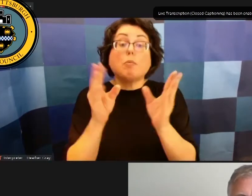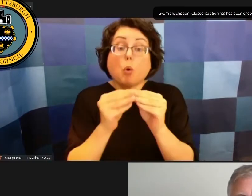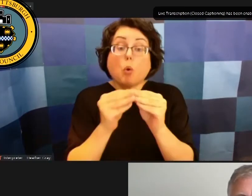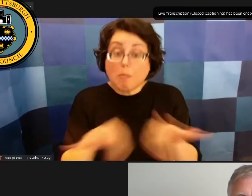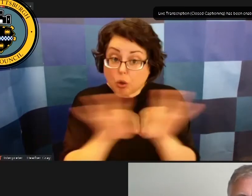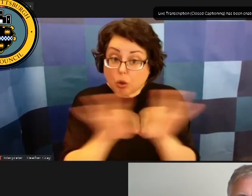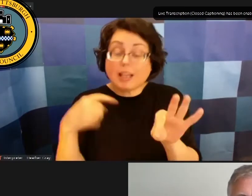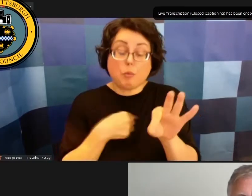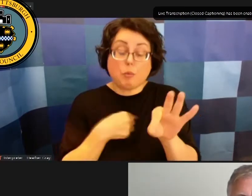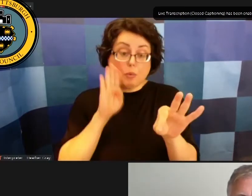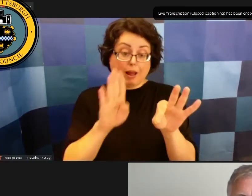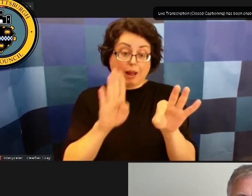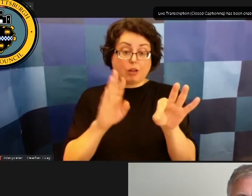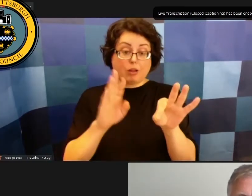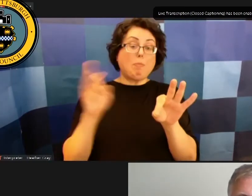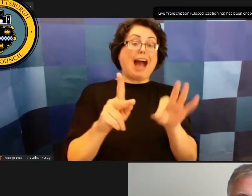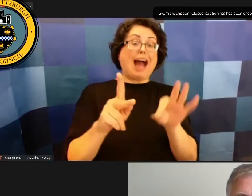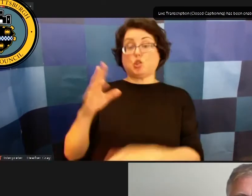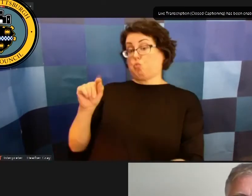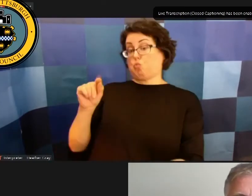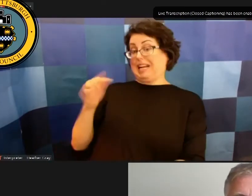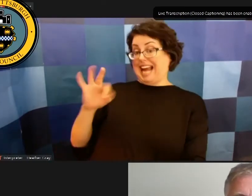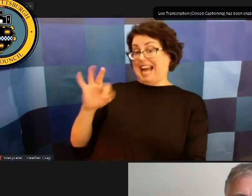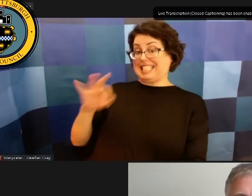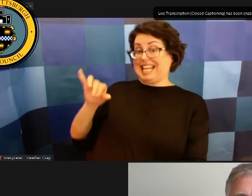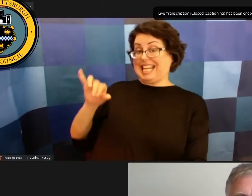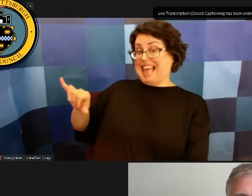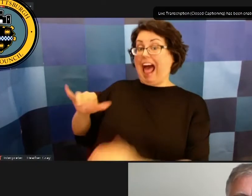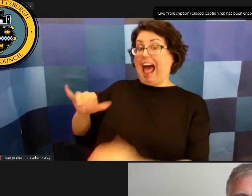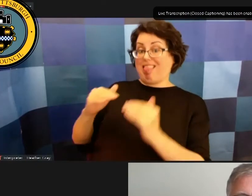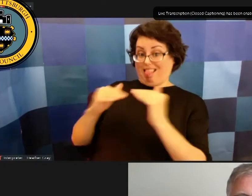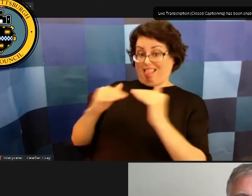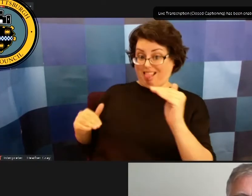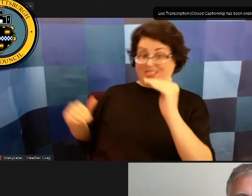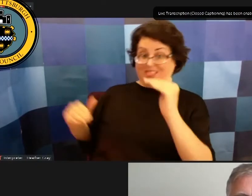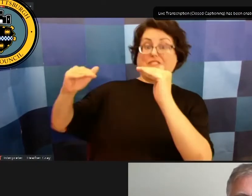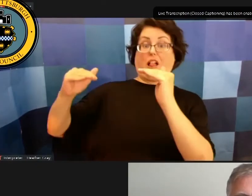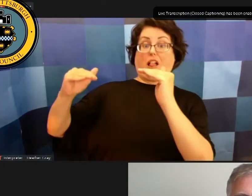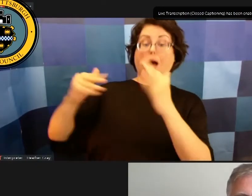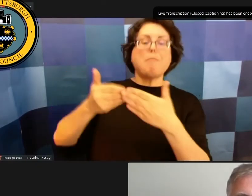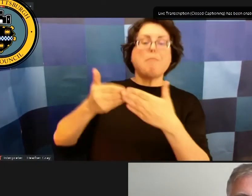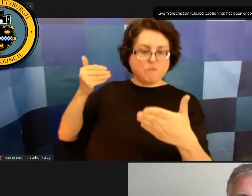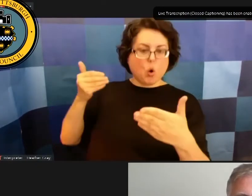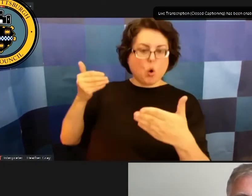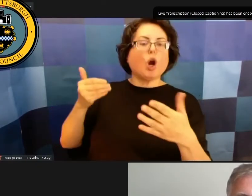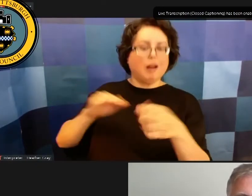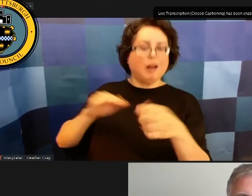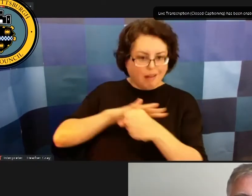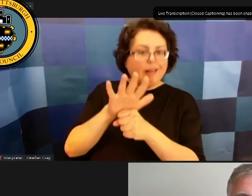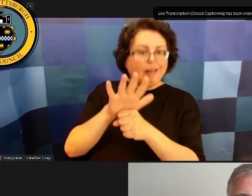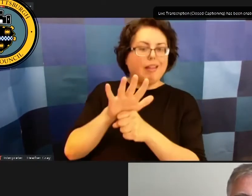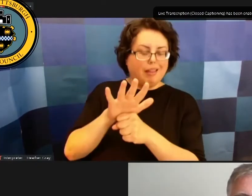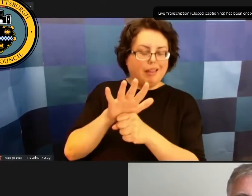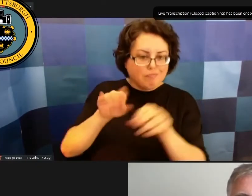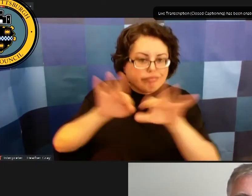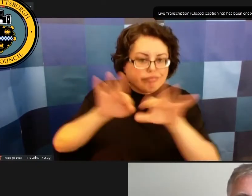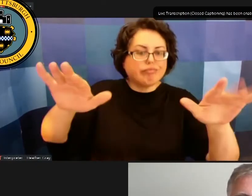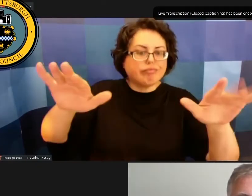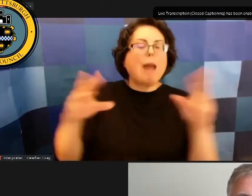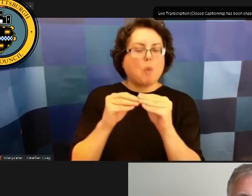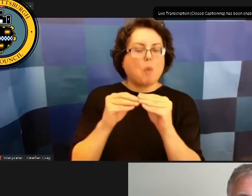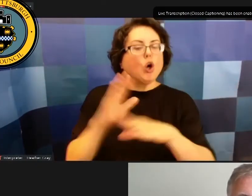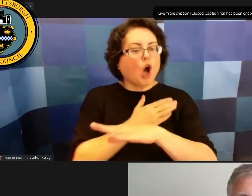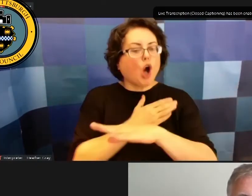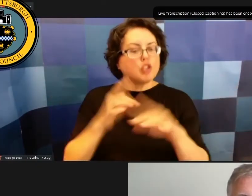uh a 2019 level uh a prior pandemic where you know more concerts are being are being announced um hopefully the